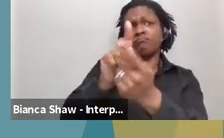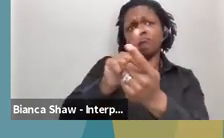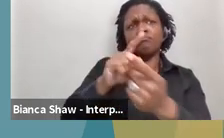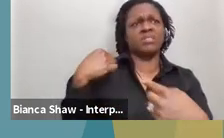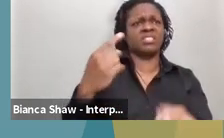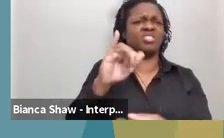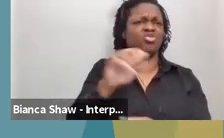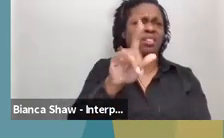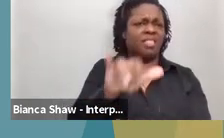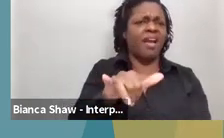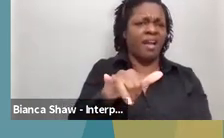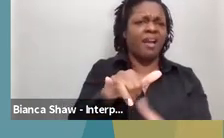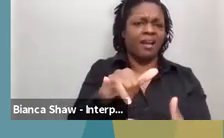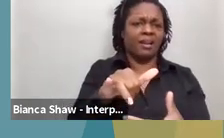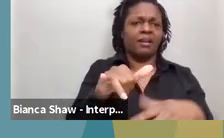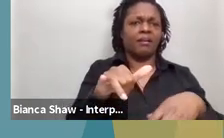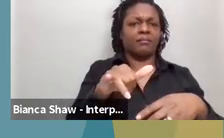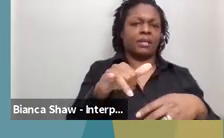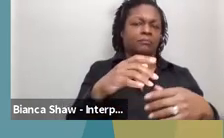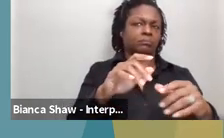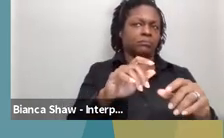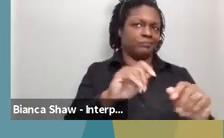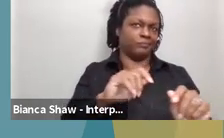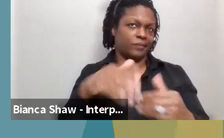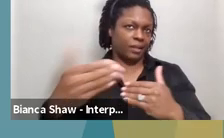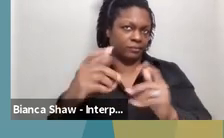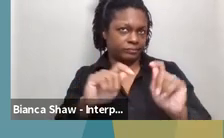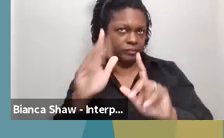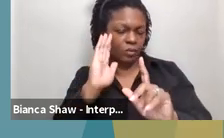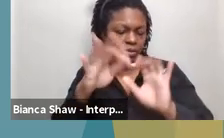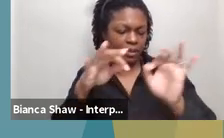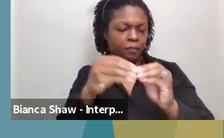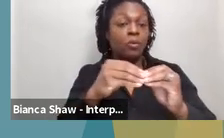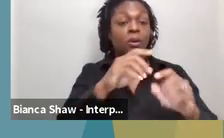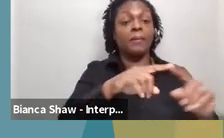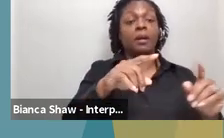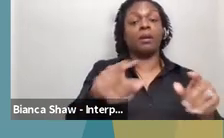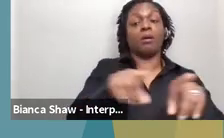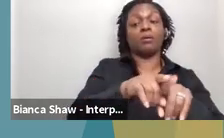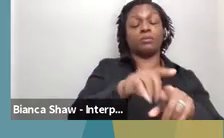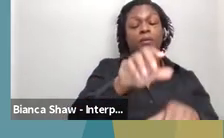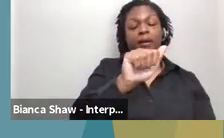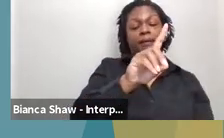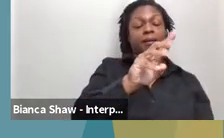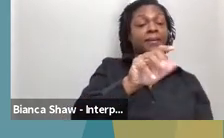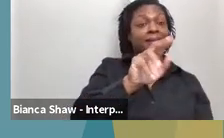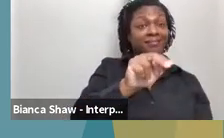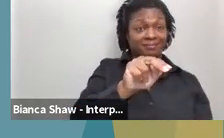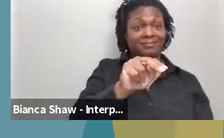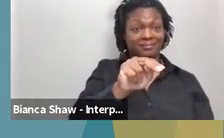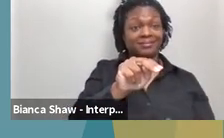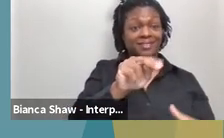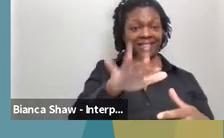is a little bit of an update on that coming on the next slide. There was also an administrative shift with parent liaisons and families helping